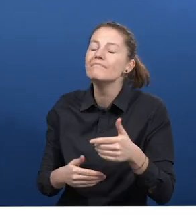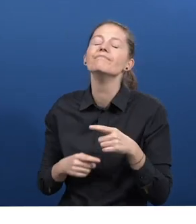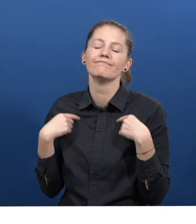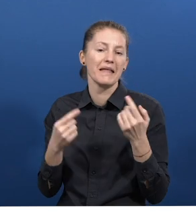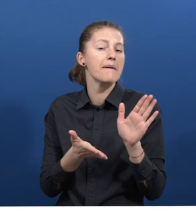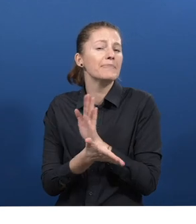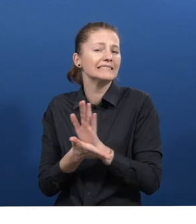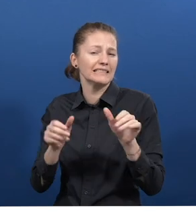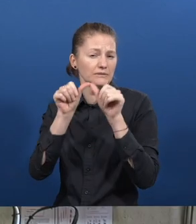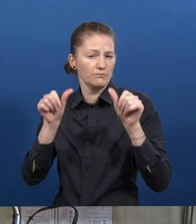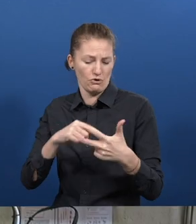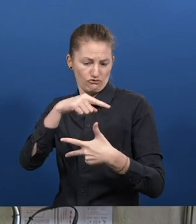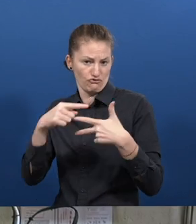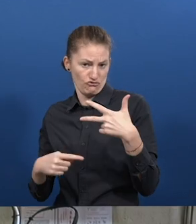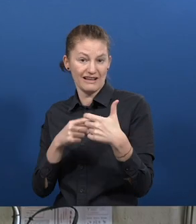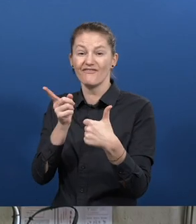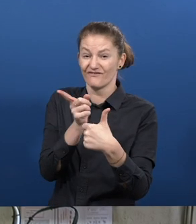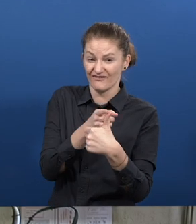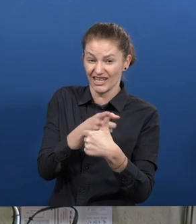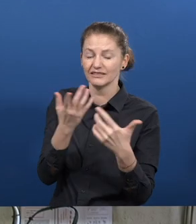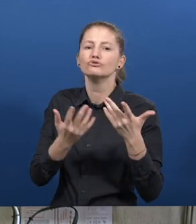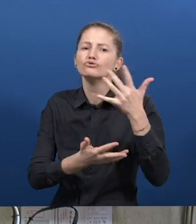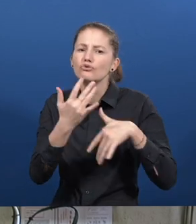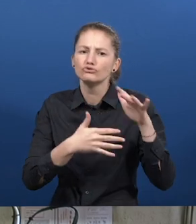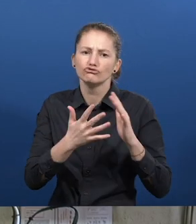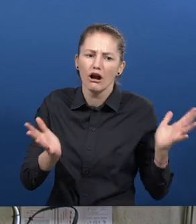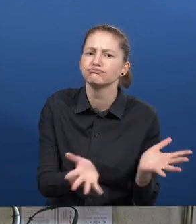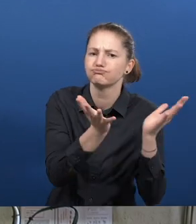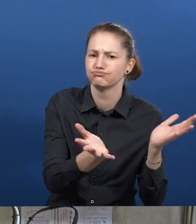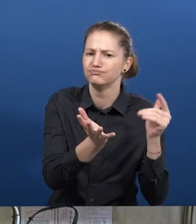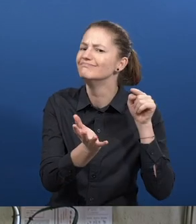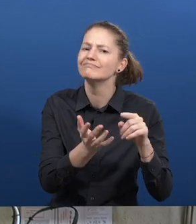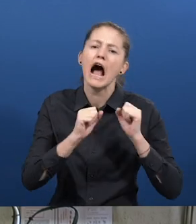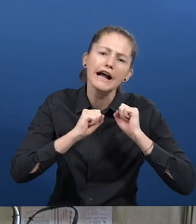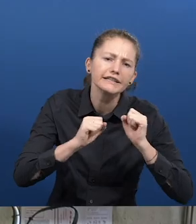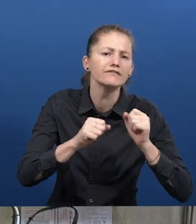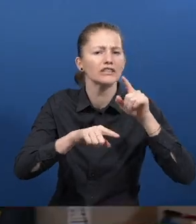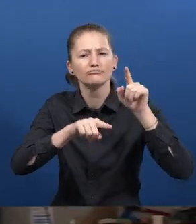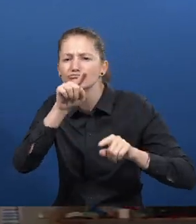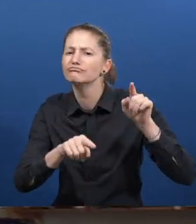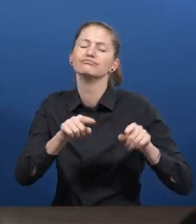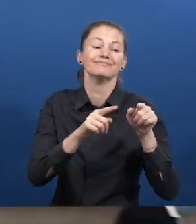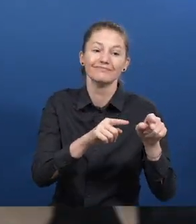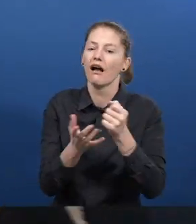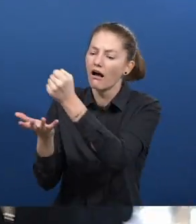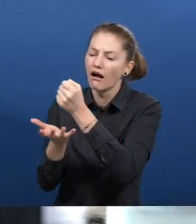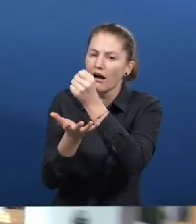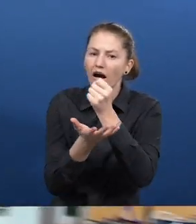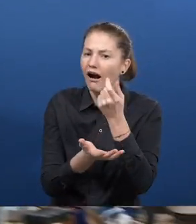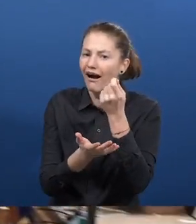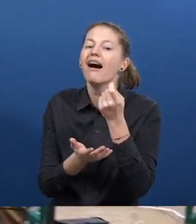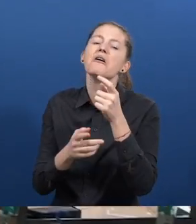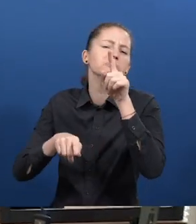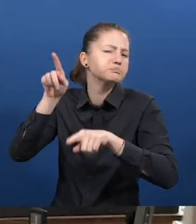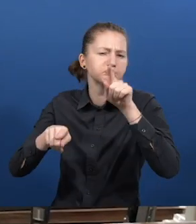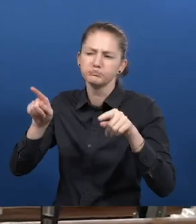Our business model is based on three aspects. The first aspect is a social function, an activity of general interest that is financed